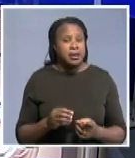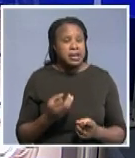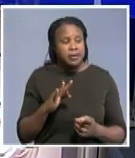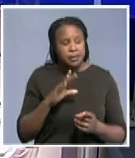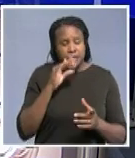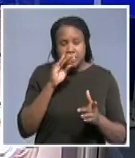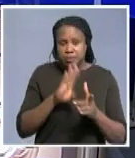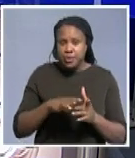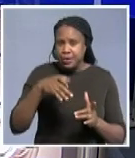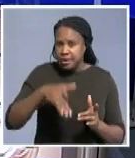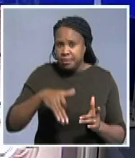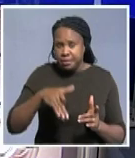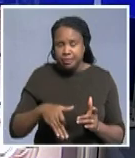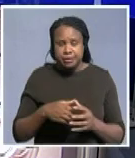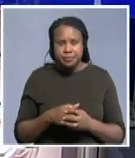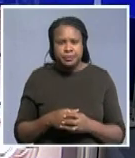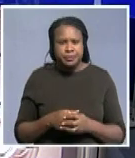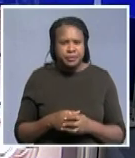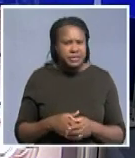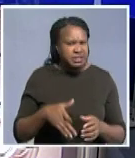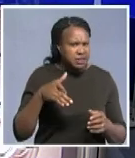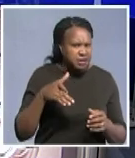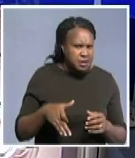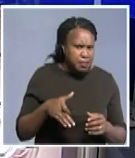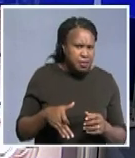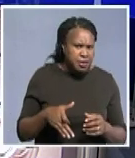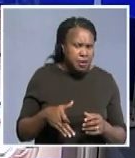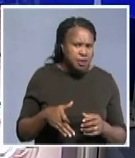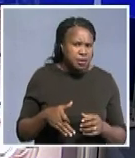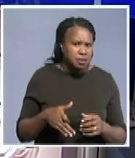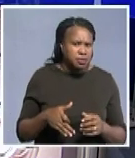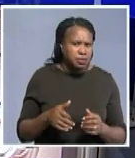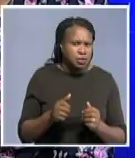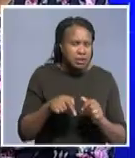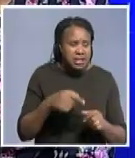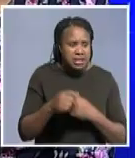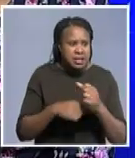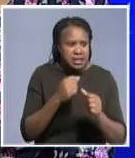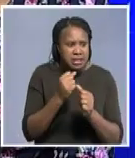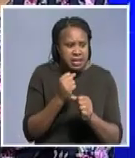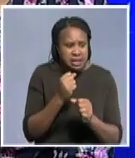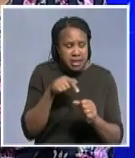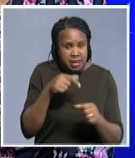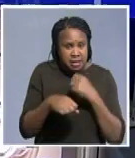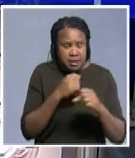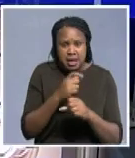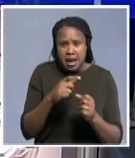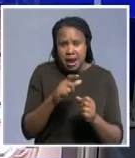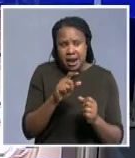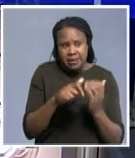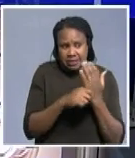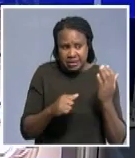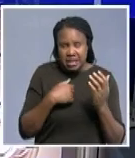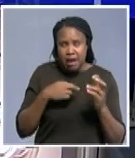about Namibia Namibia will be going electronic with this year's taxes something that I'm